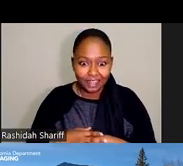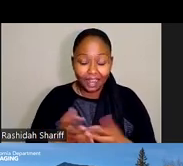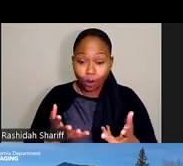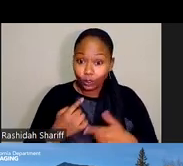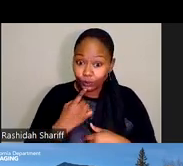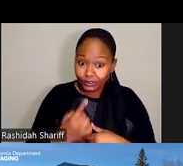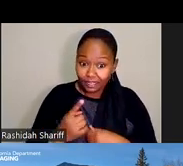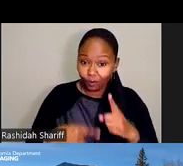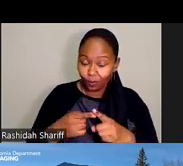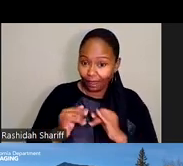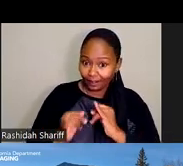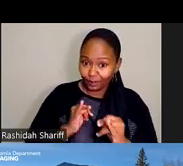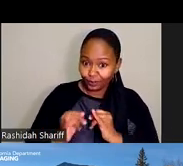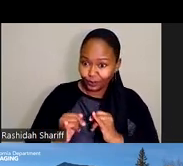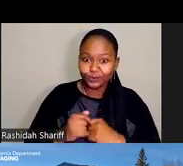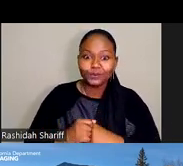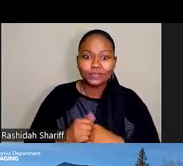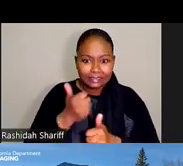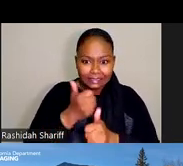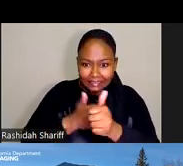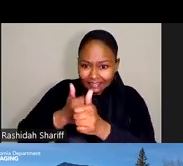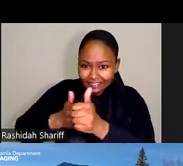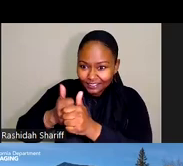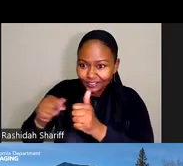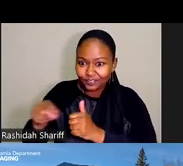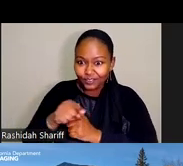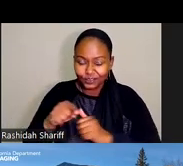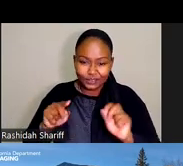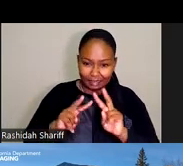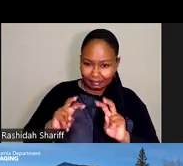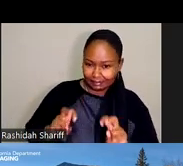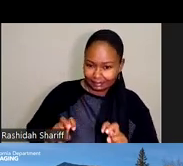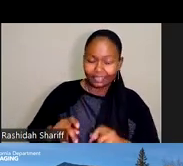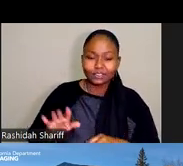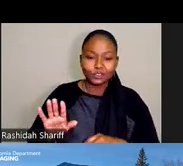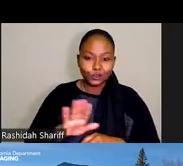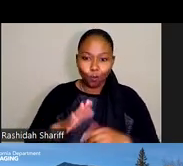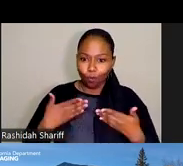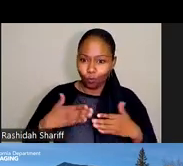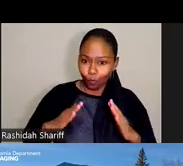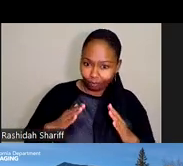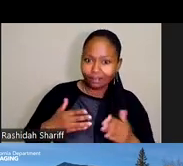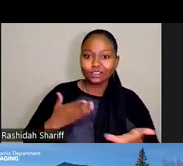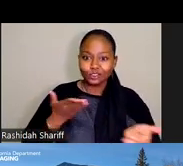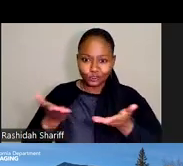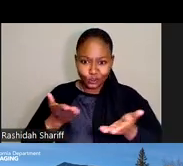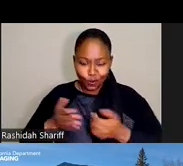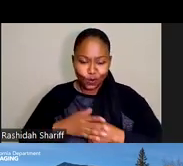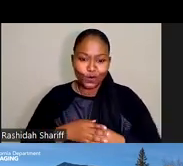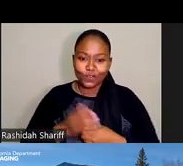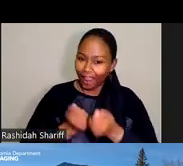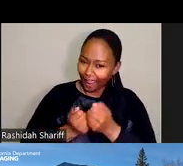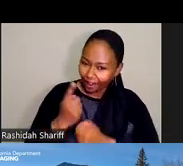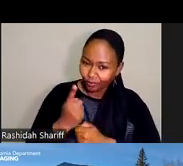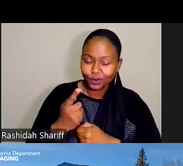interviewed each of you to assess your willingness to continue to serve, every one of you